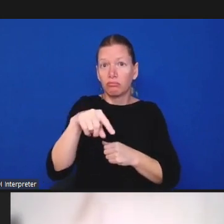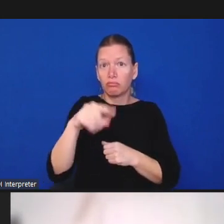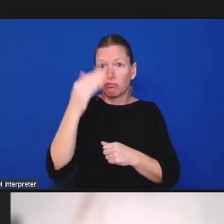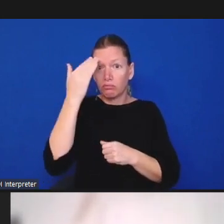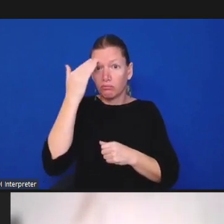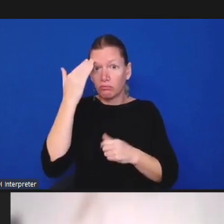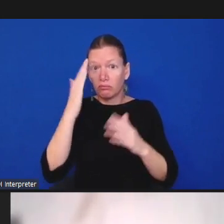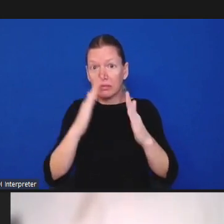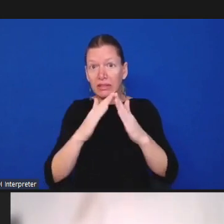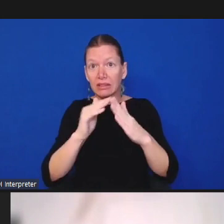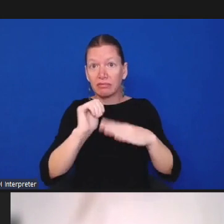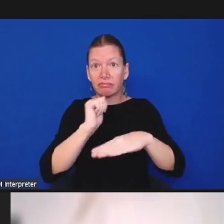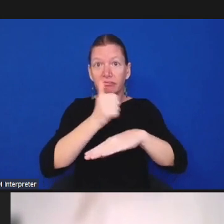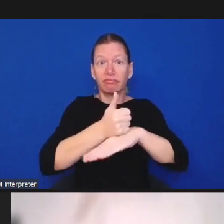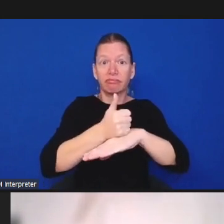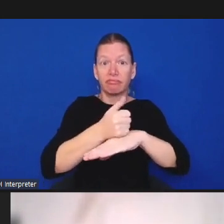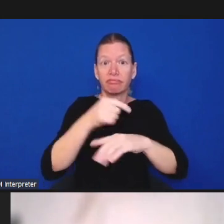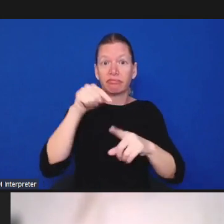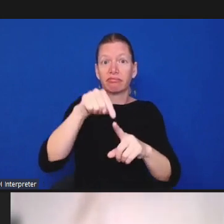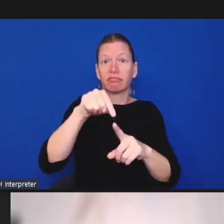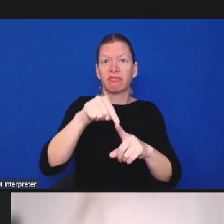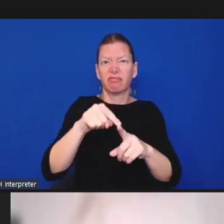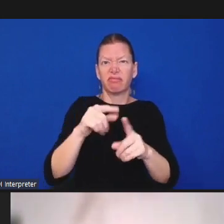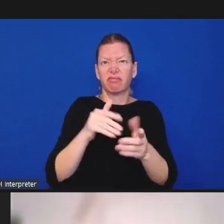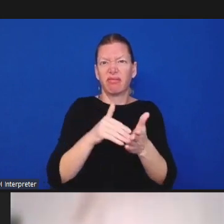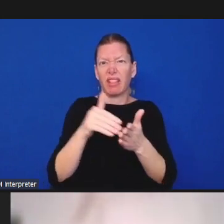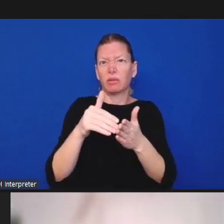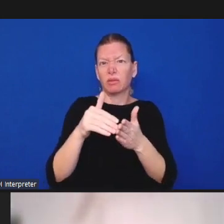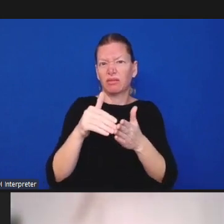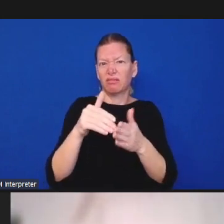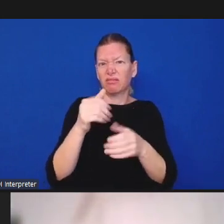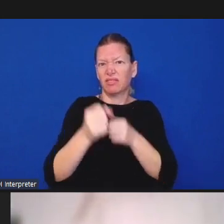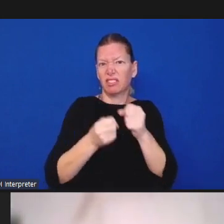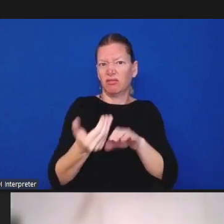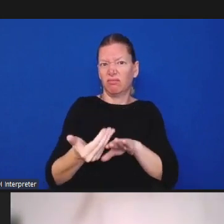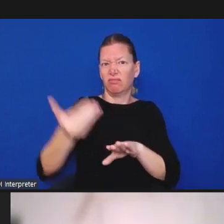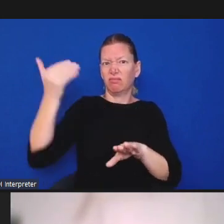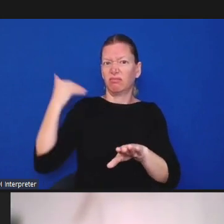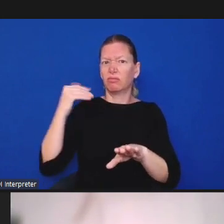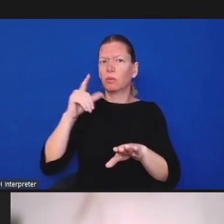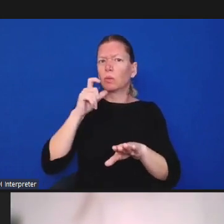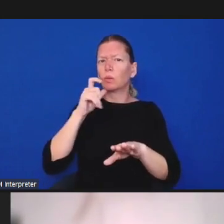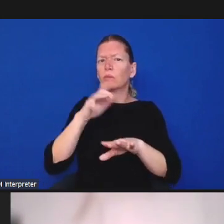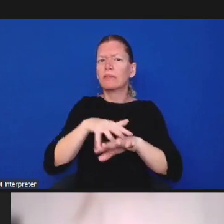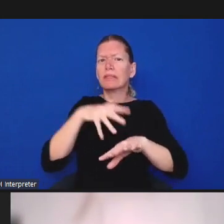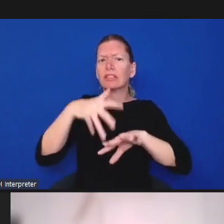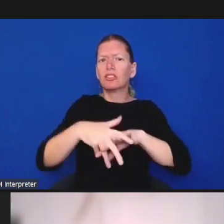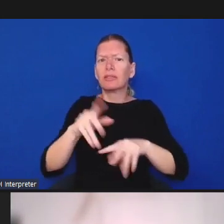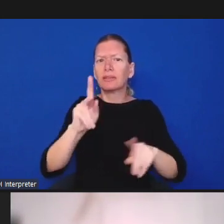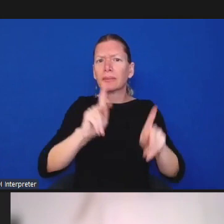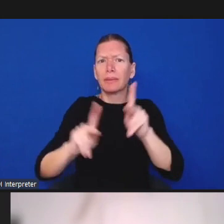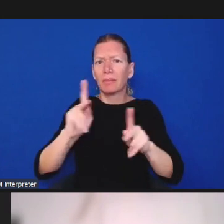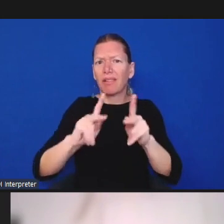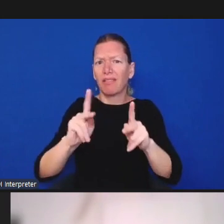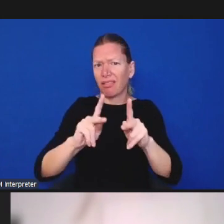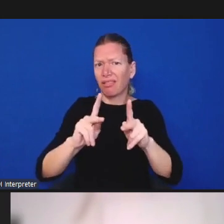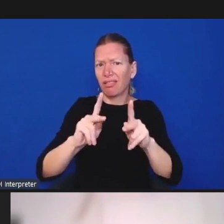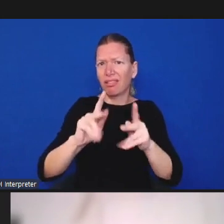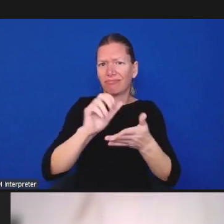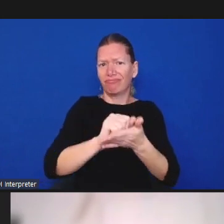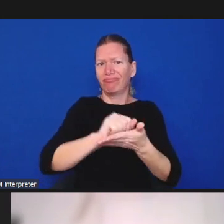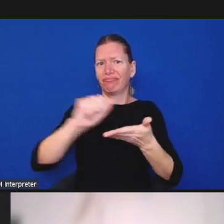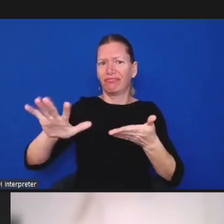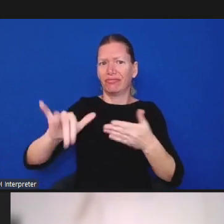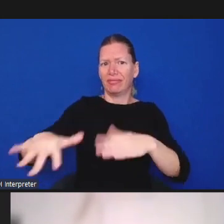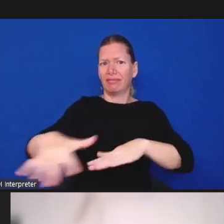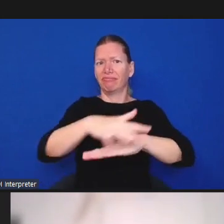from their land so let us acknowledge that and that sense of place that we have that's so important to us